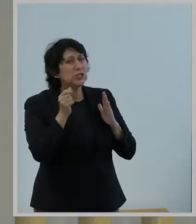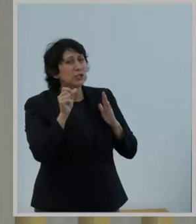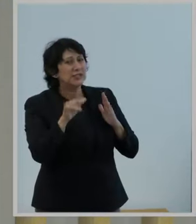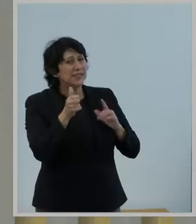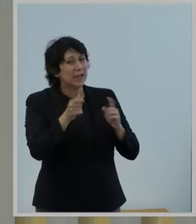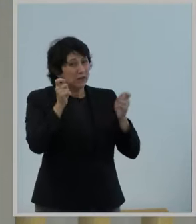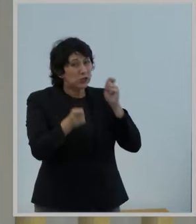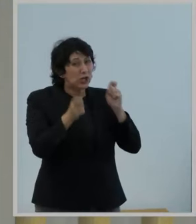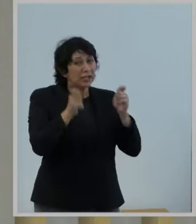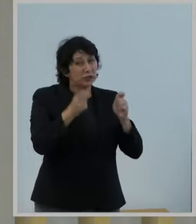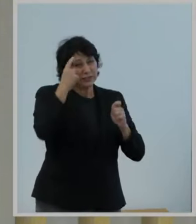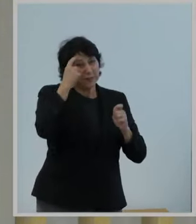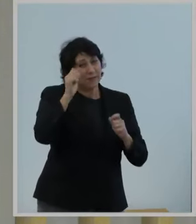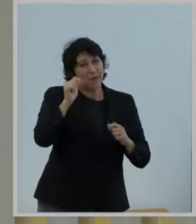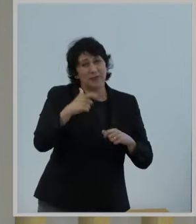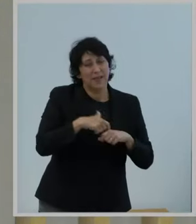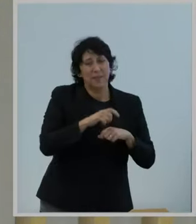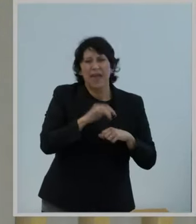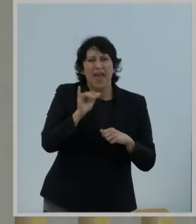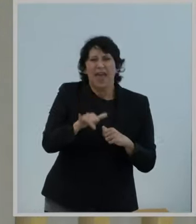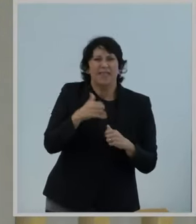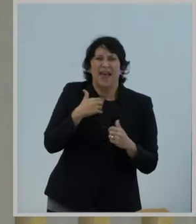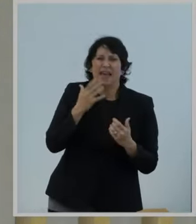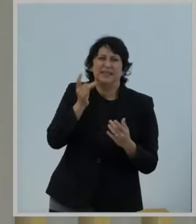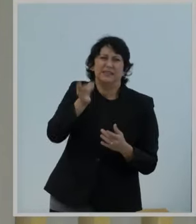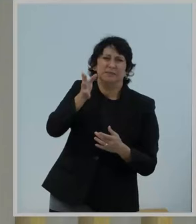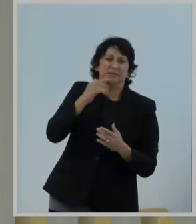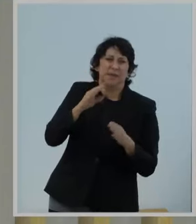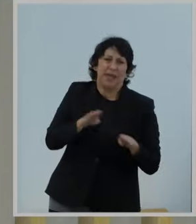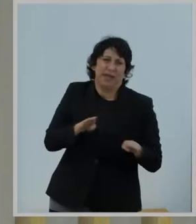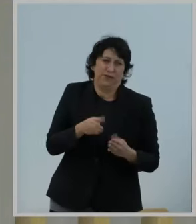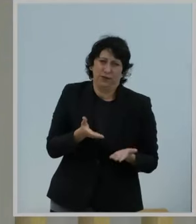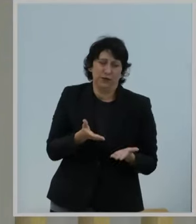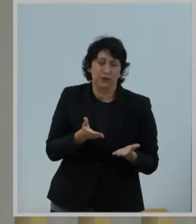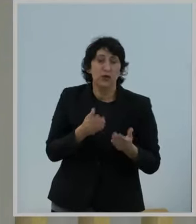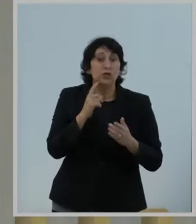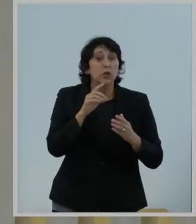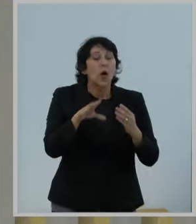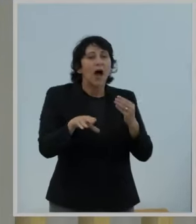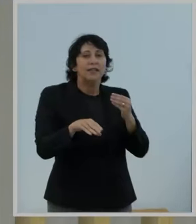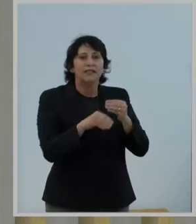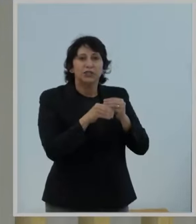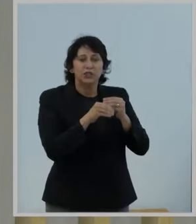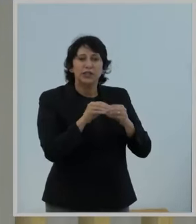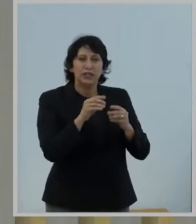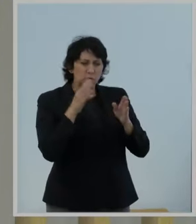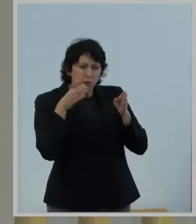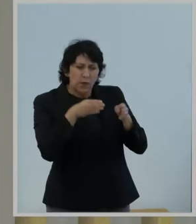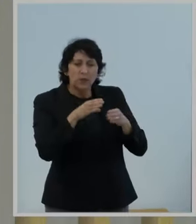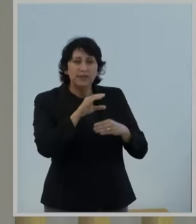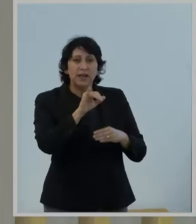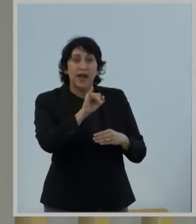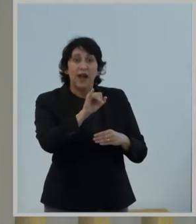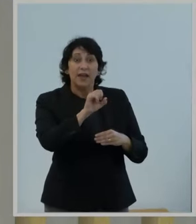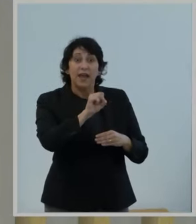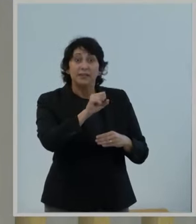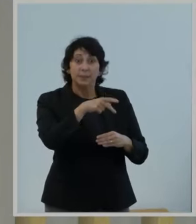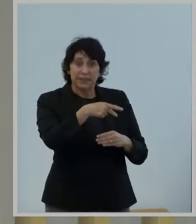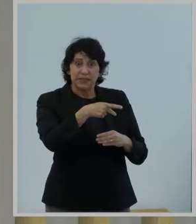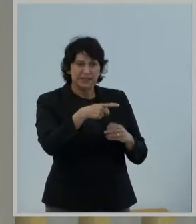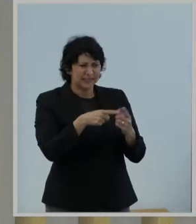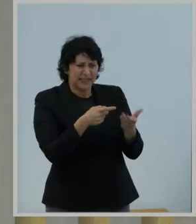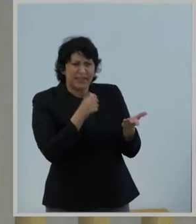problem is classic arbitrary and capricious behavior. Additionally, focusing on ISPs when they're less powerful and